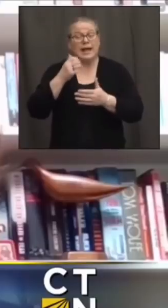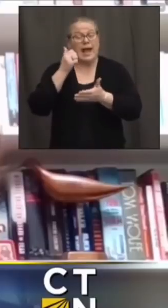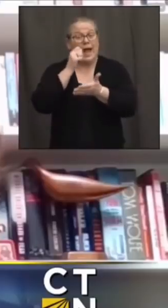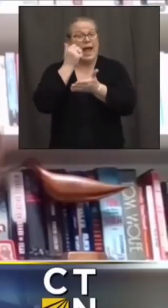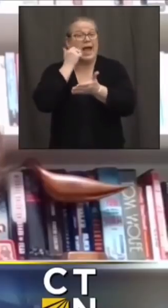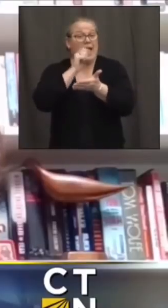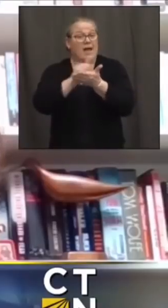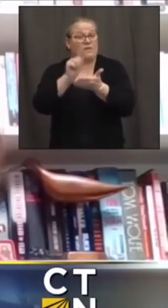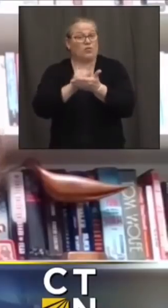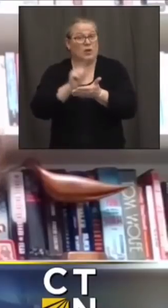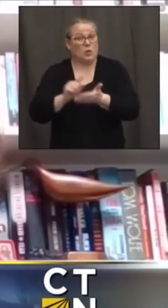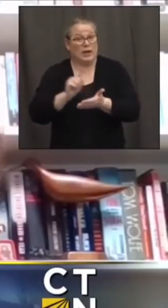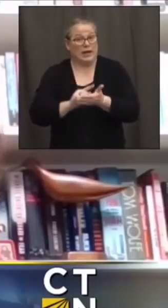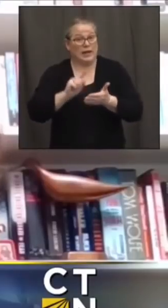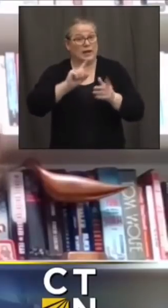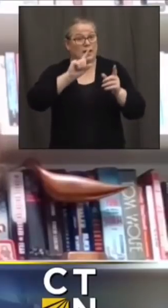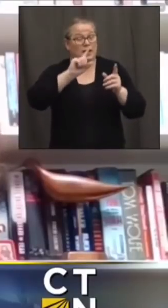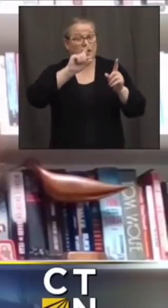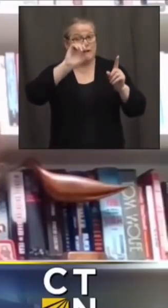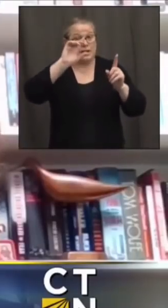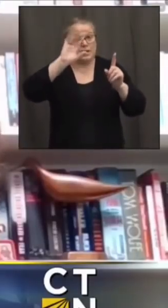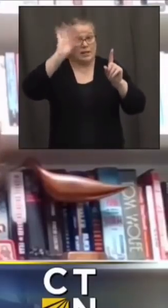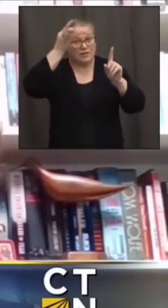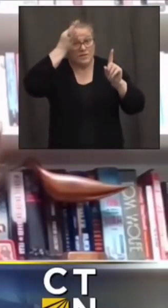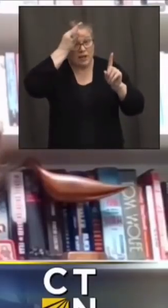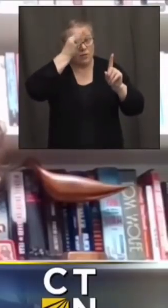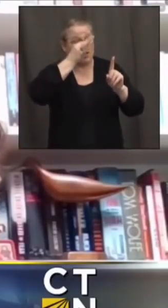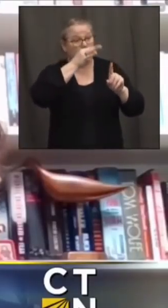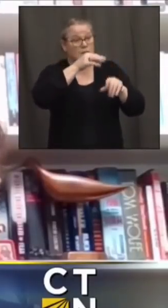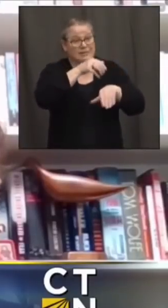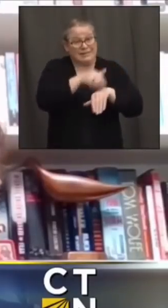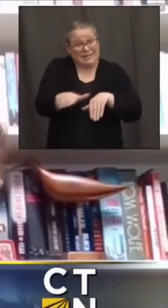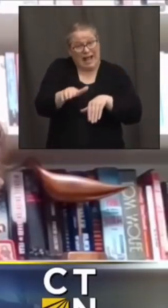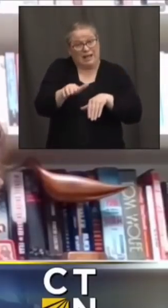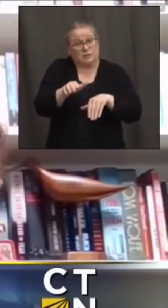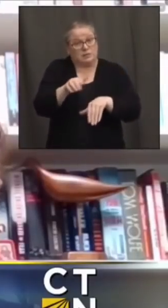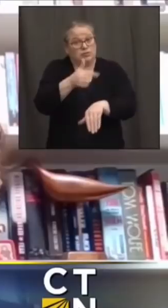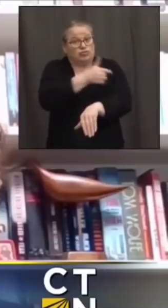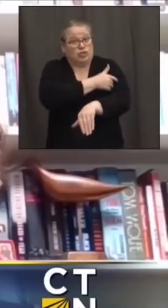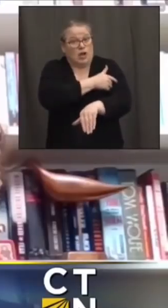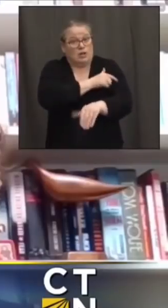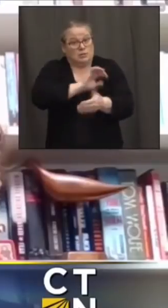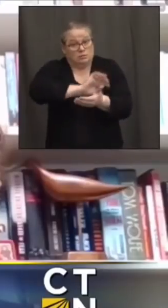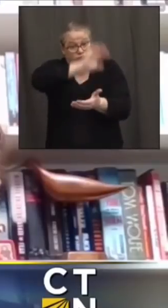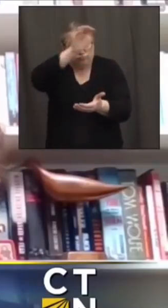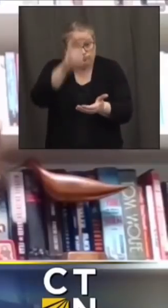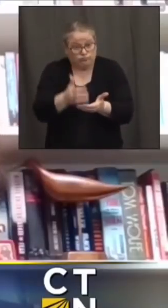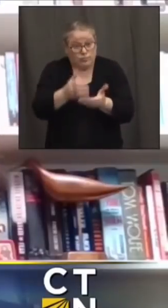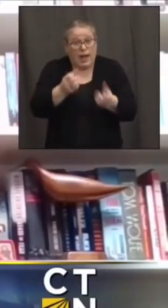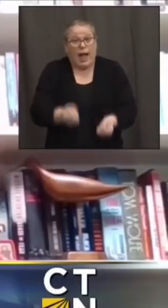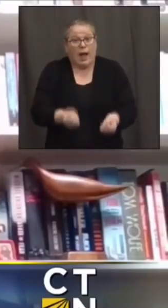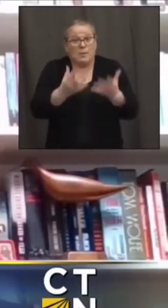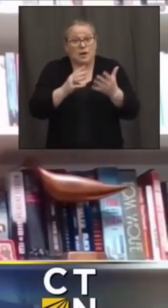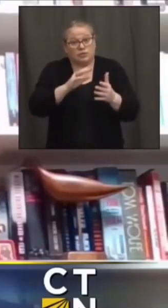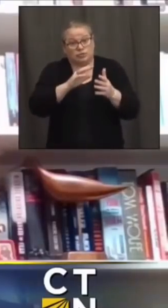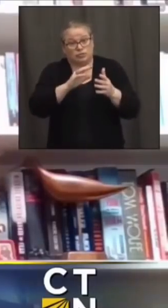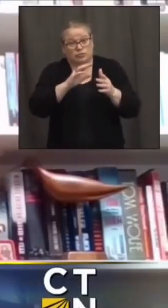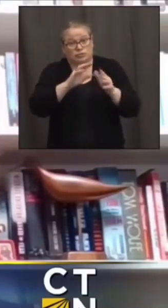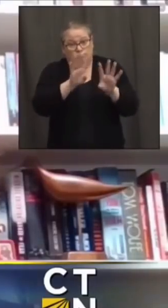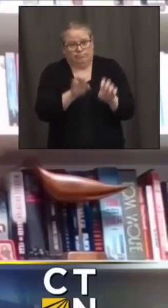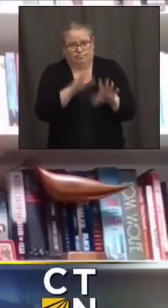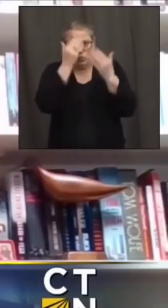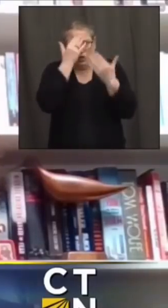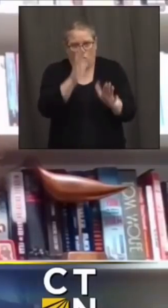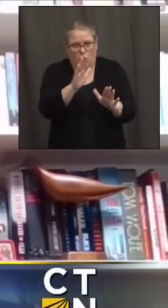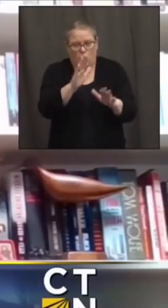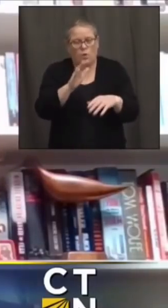from the feds um so uh my hunch is that the uh appointments aren't being booked booked out